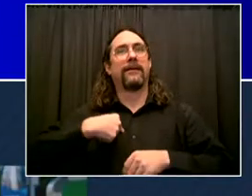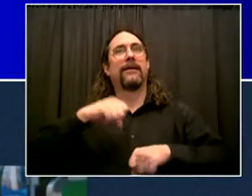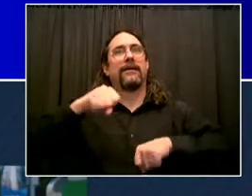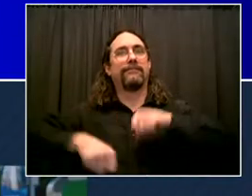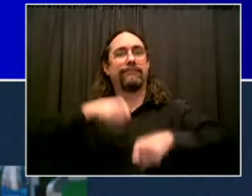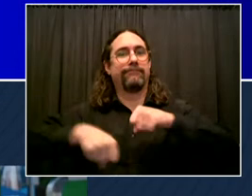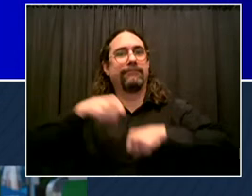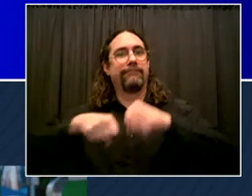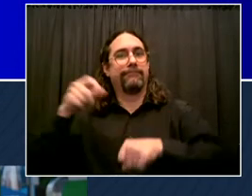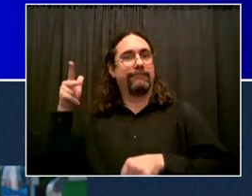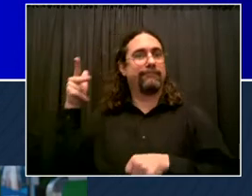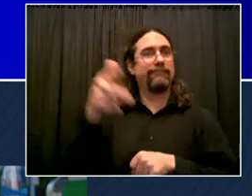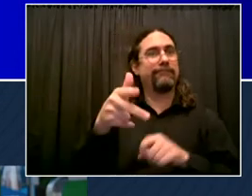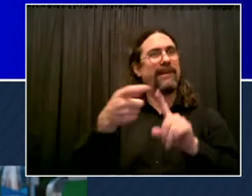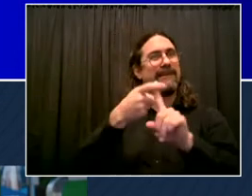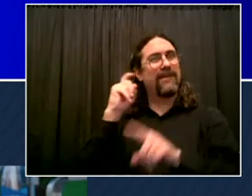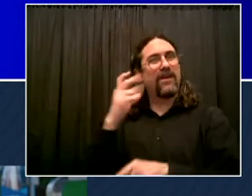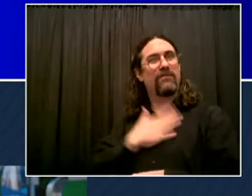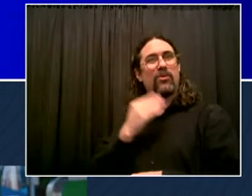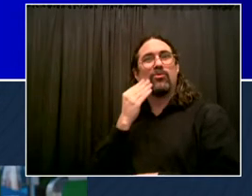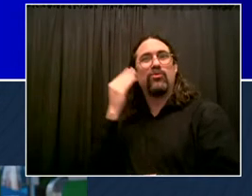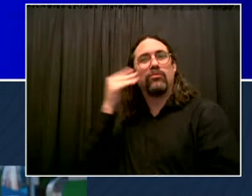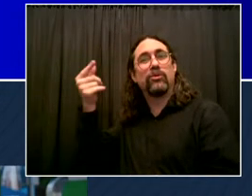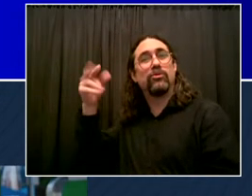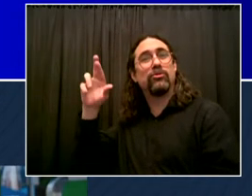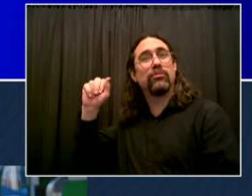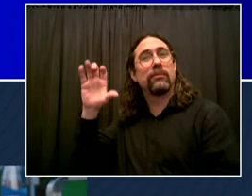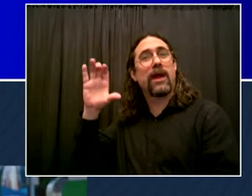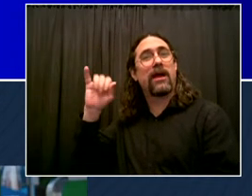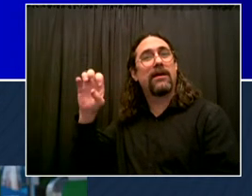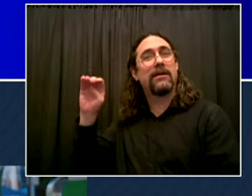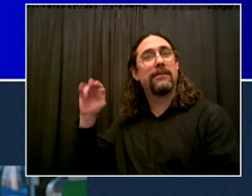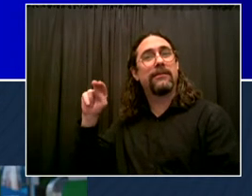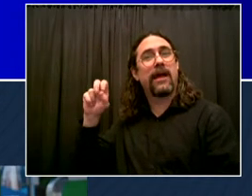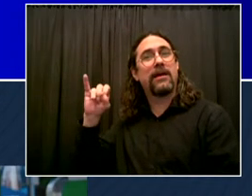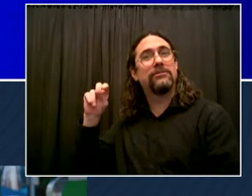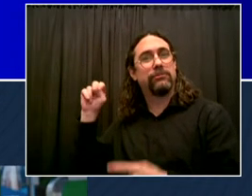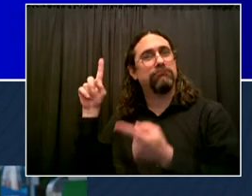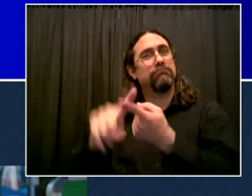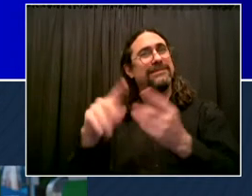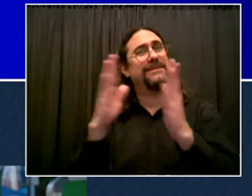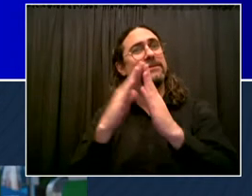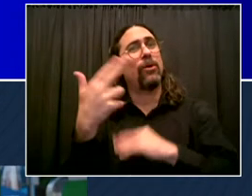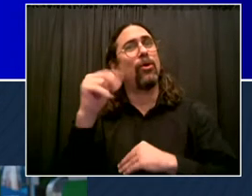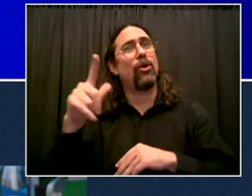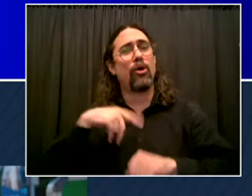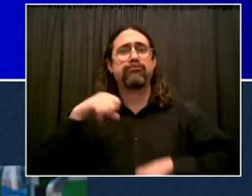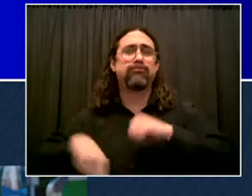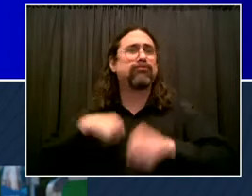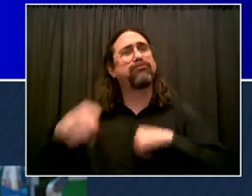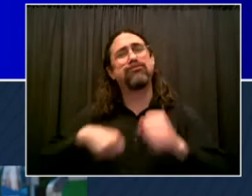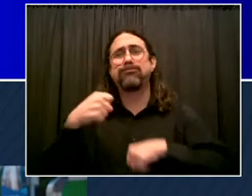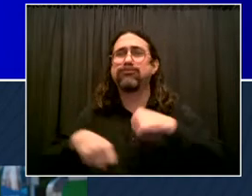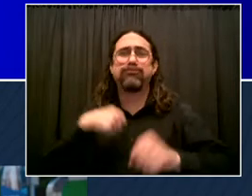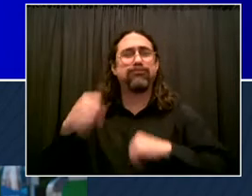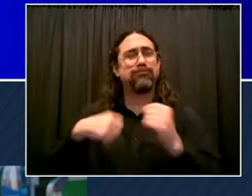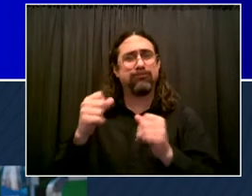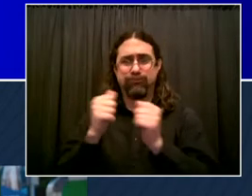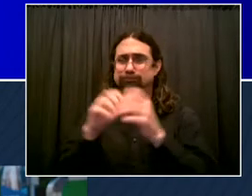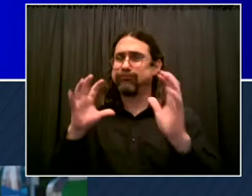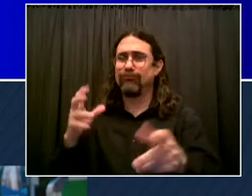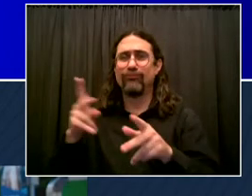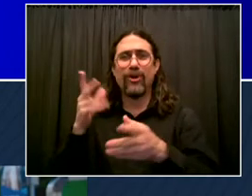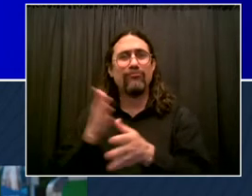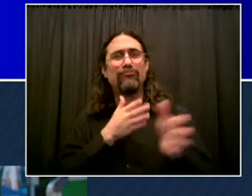seeing this city coming back to life, another way of seeing the incredible recovery, all the energy all along the route, and a lot more to come this